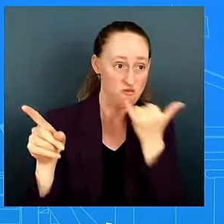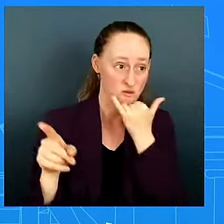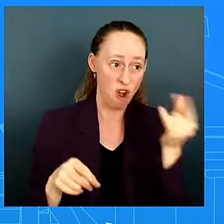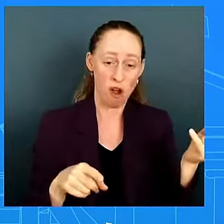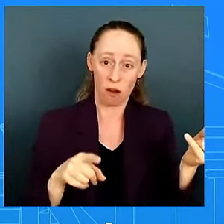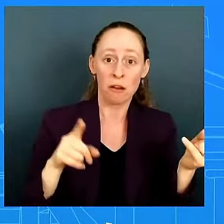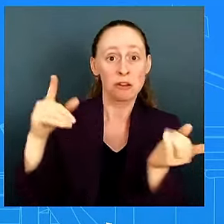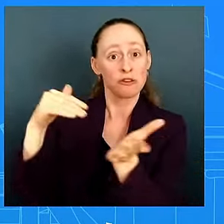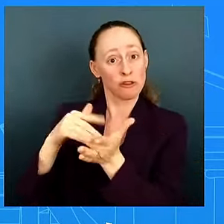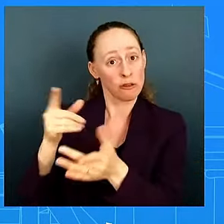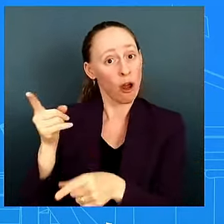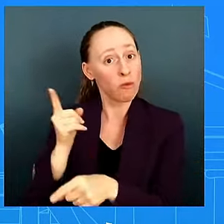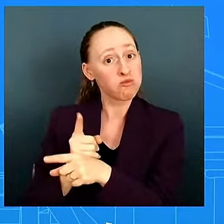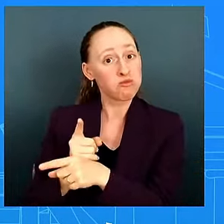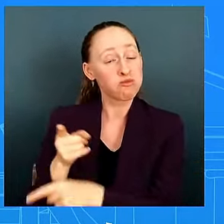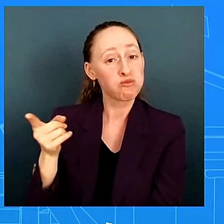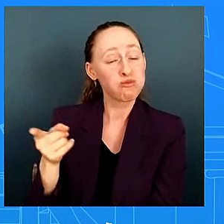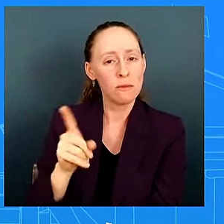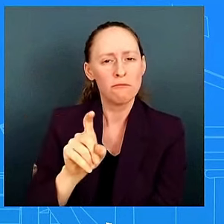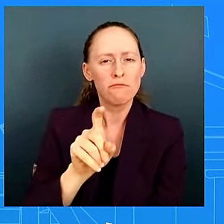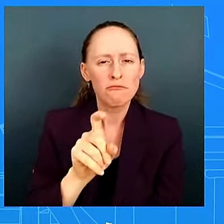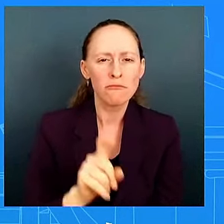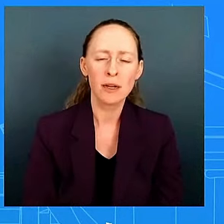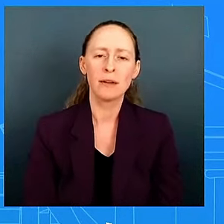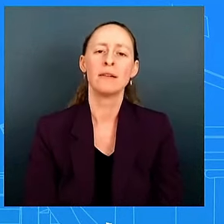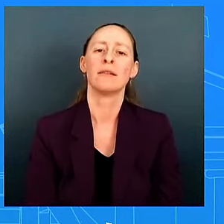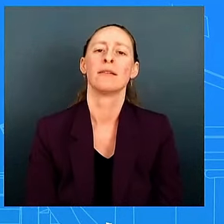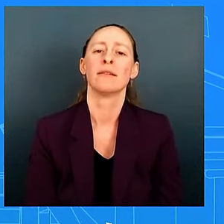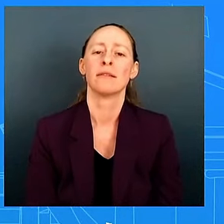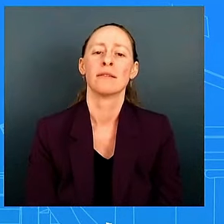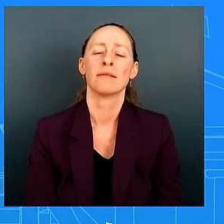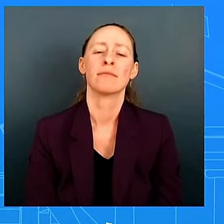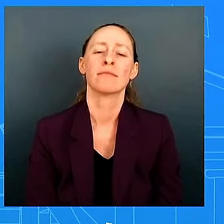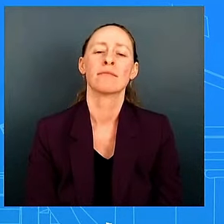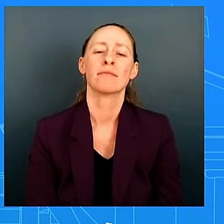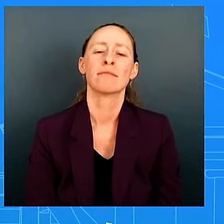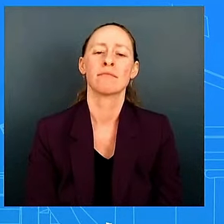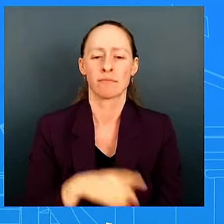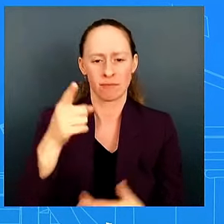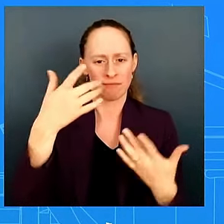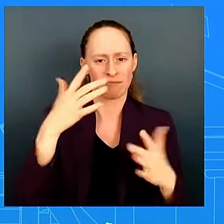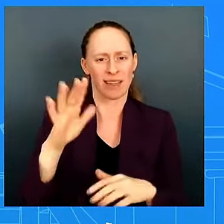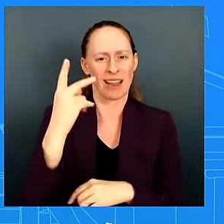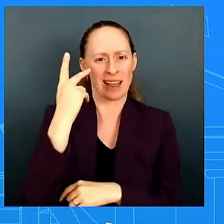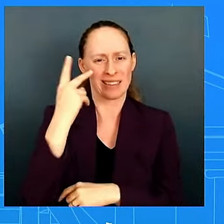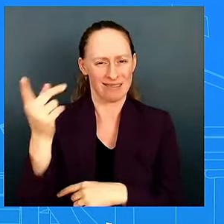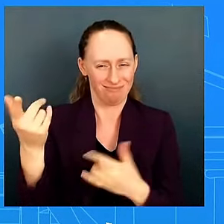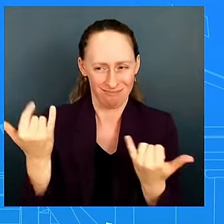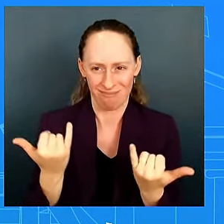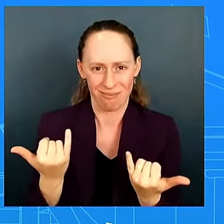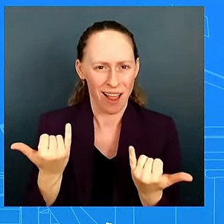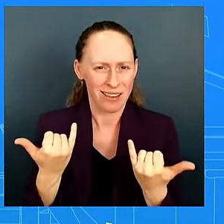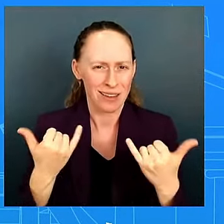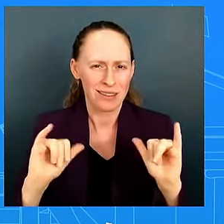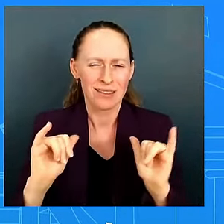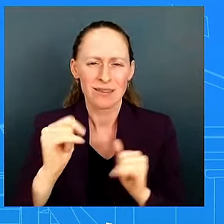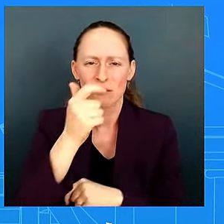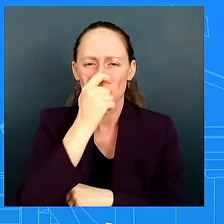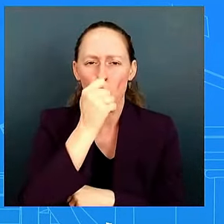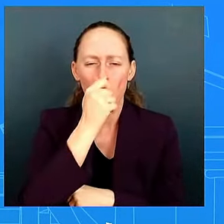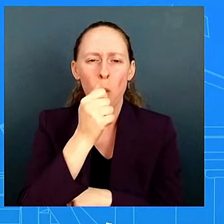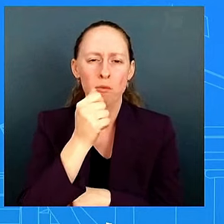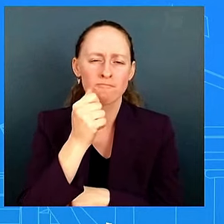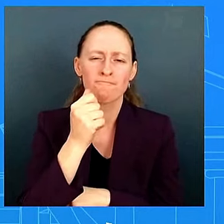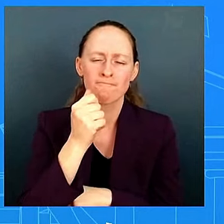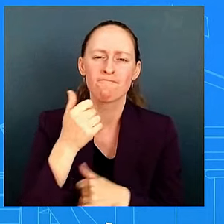him today but he does indeed still have a cold look you know i i want to be very sensitive here and i think it is important to be